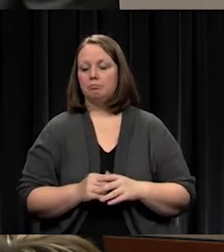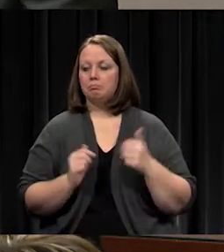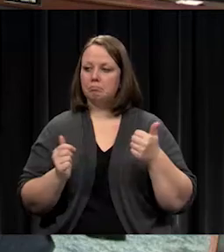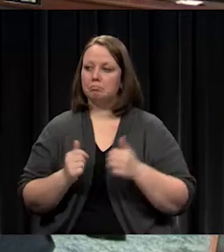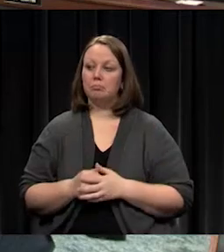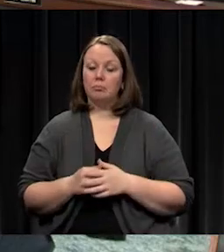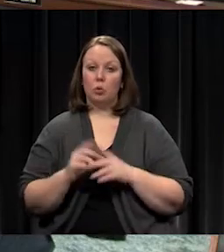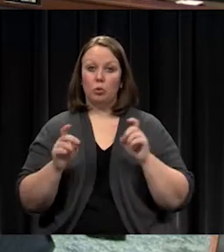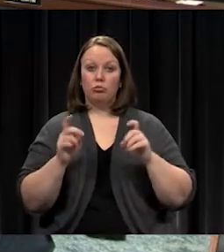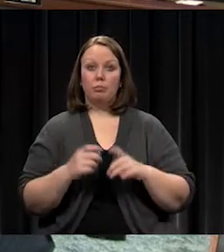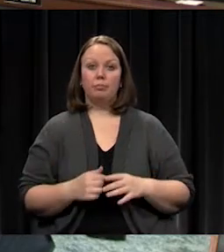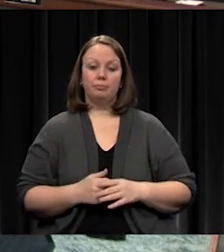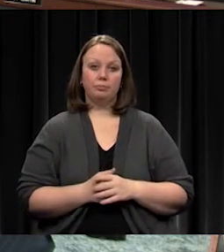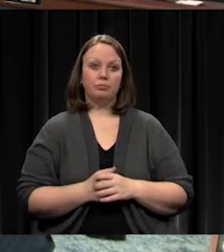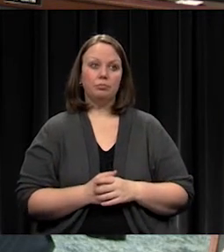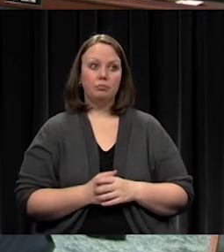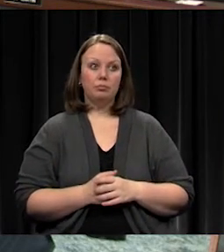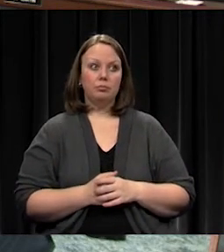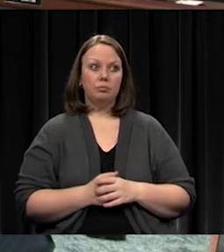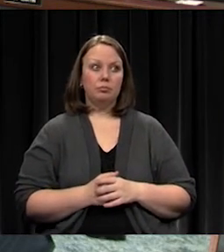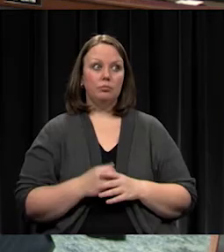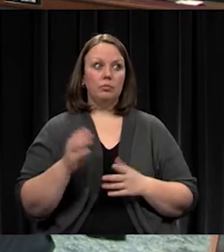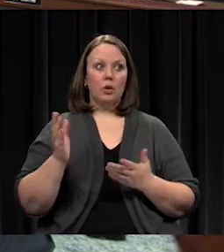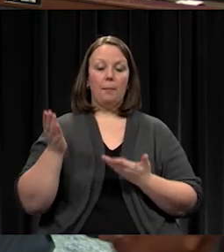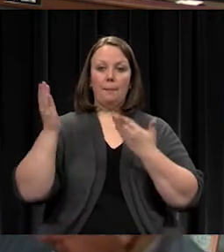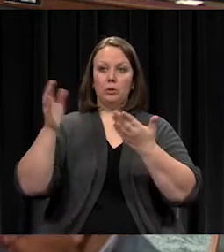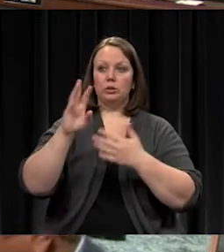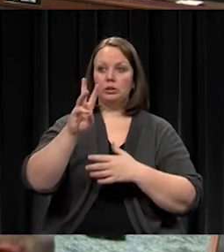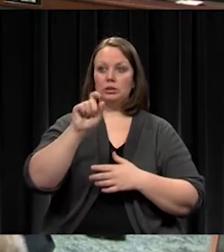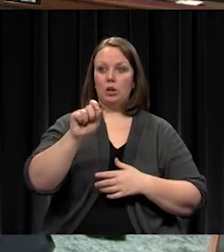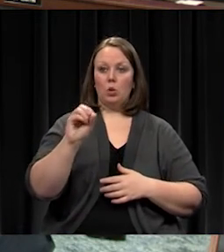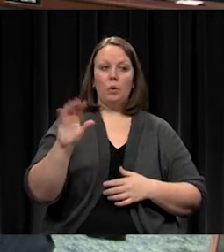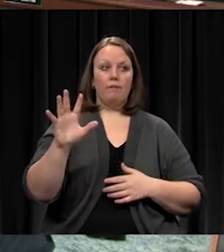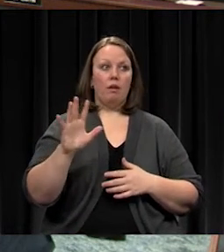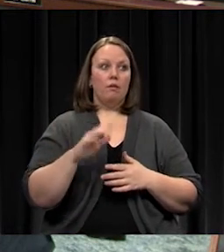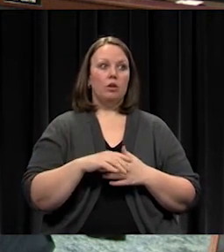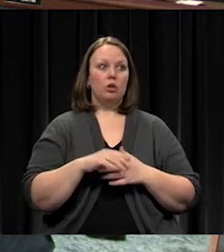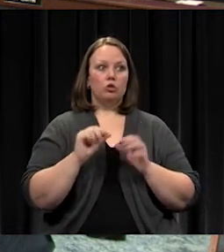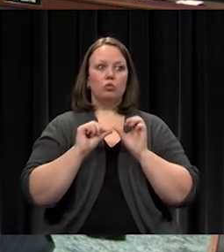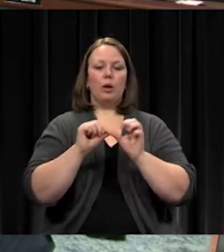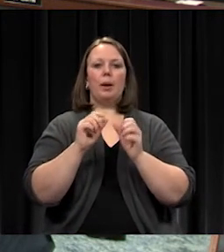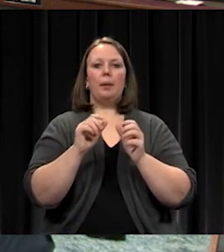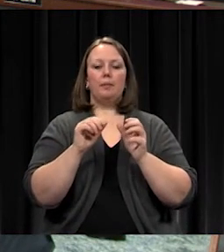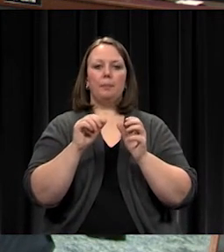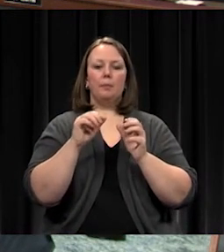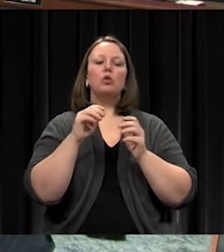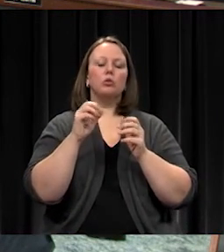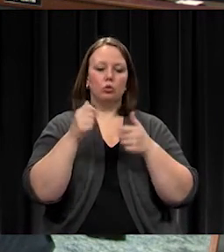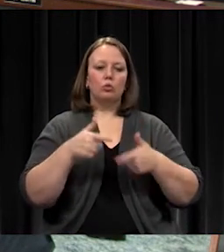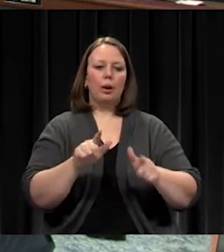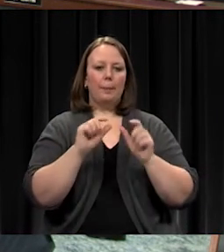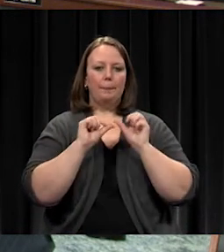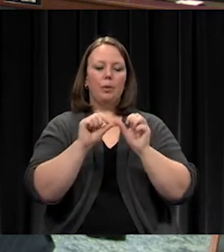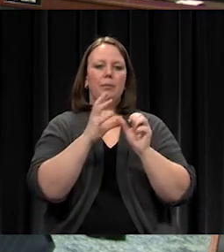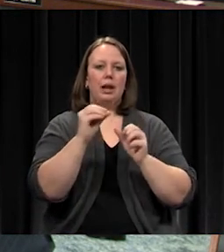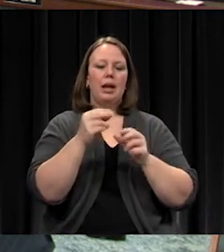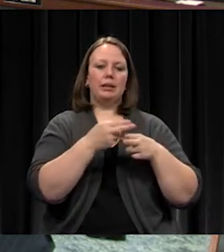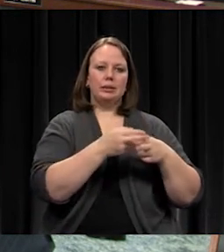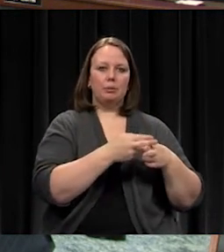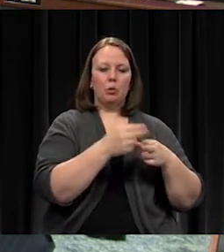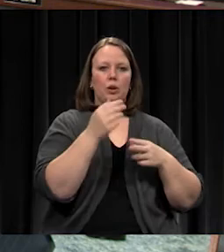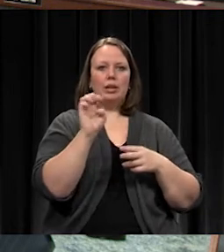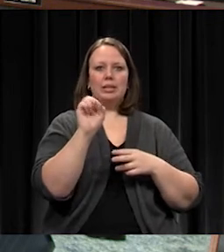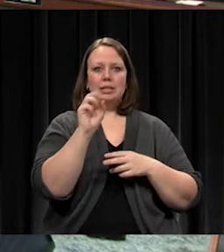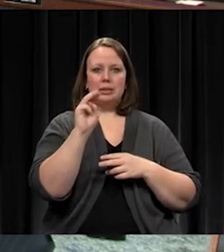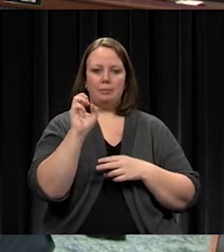Any questions? Then I have a motion for 6.05. Move to grant permanent and temporary sanitary sewer easements for a future elementary school